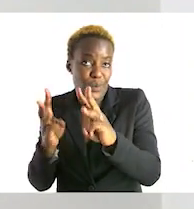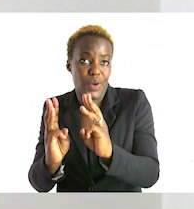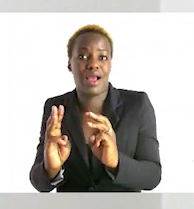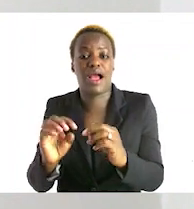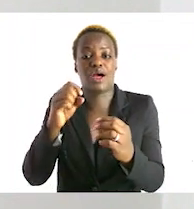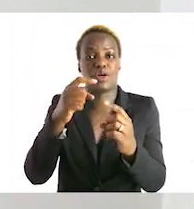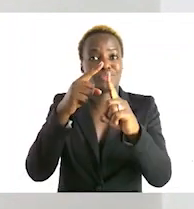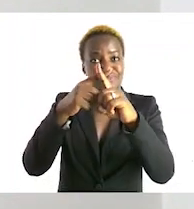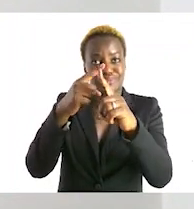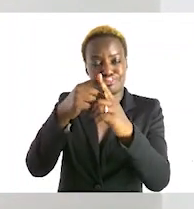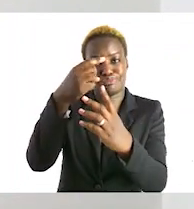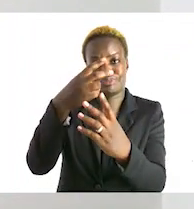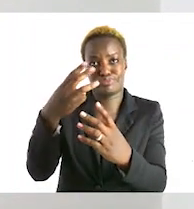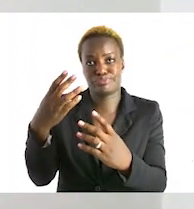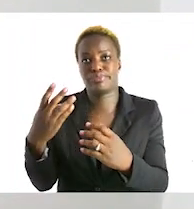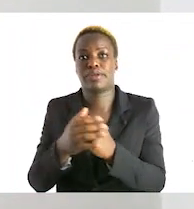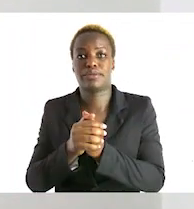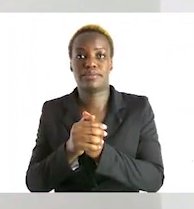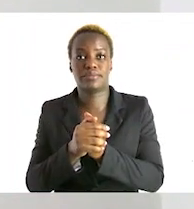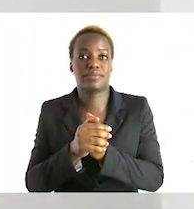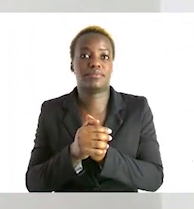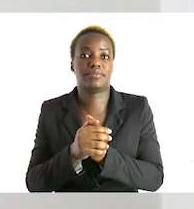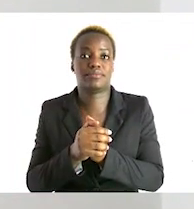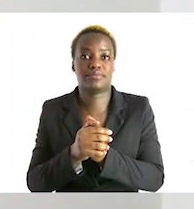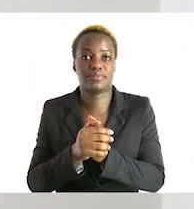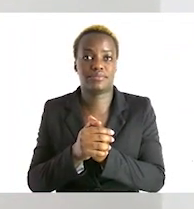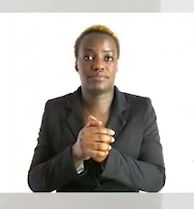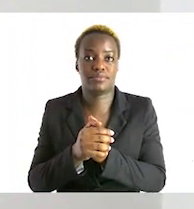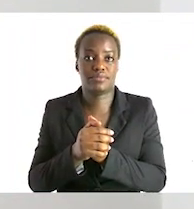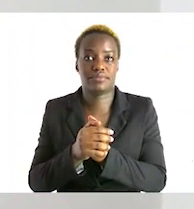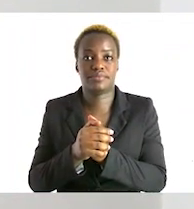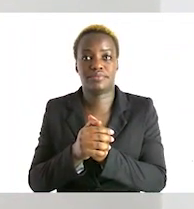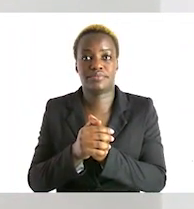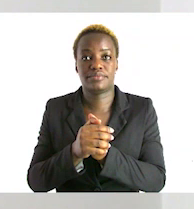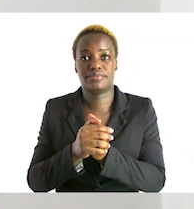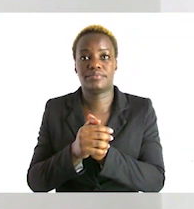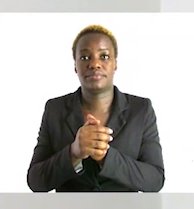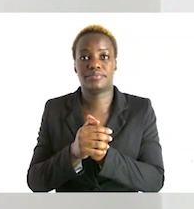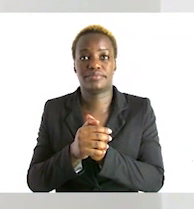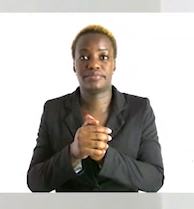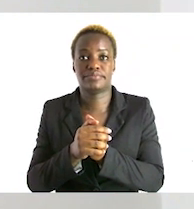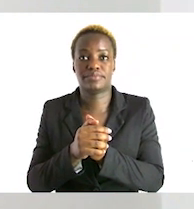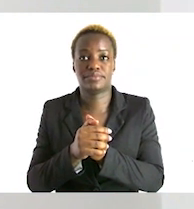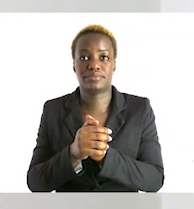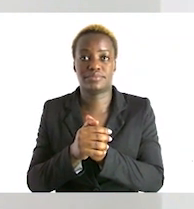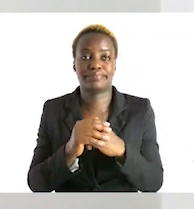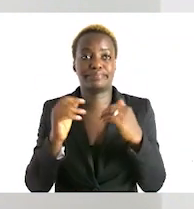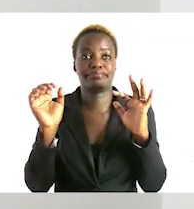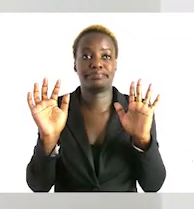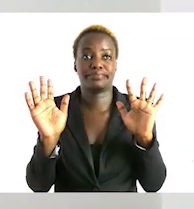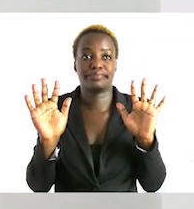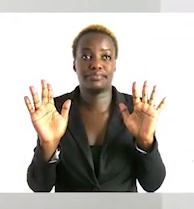multi multiplication of three has lots of lots of or many tricks rather can you put out your hands